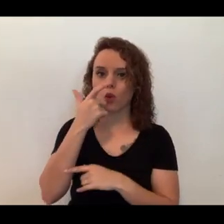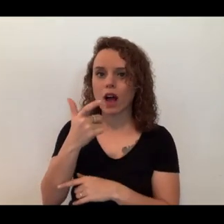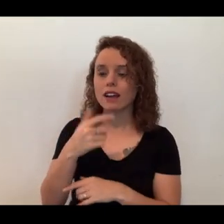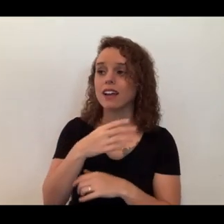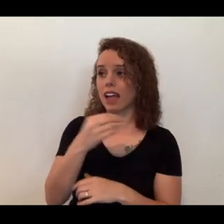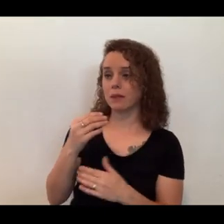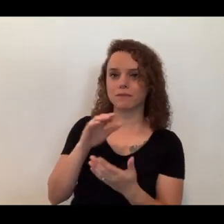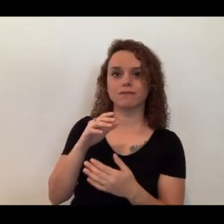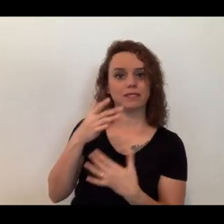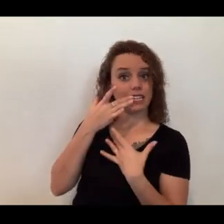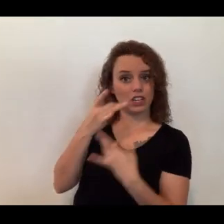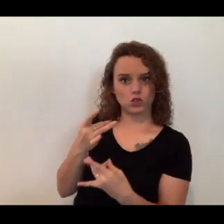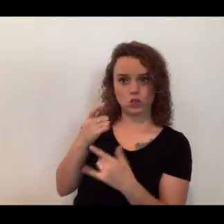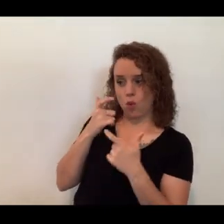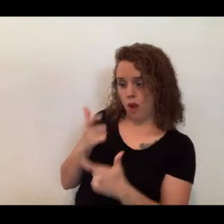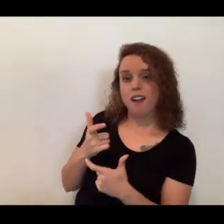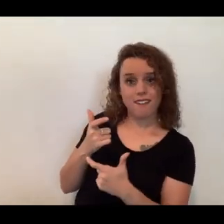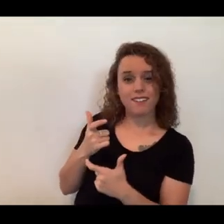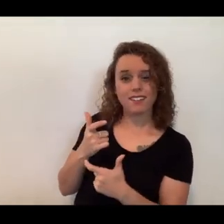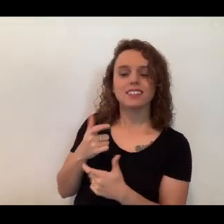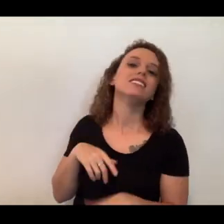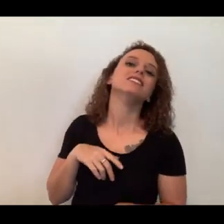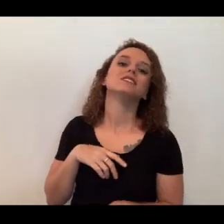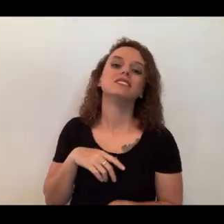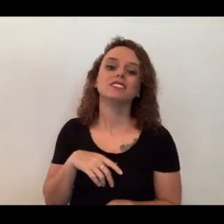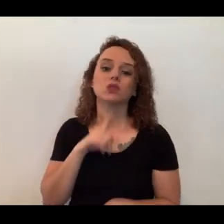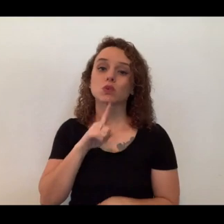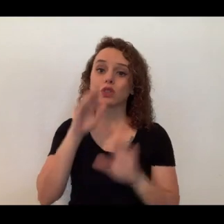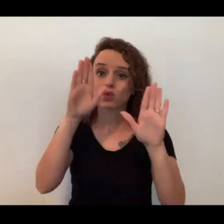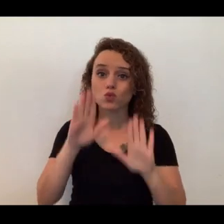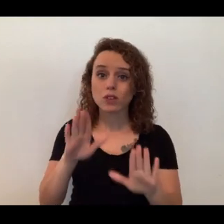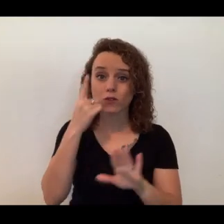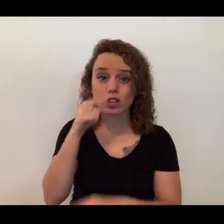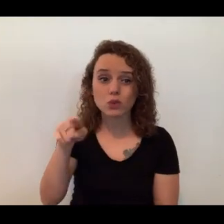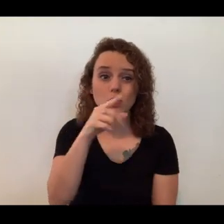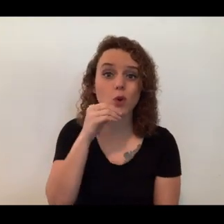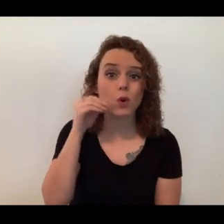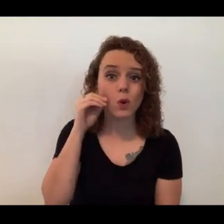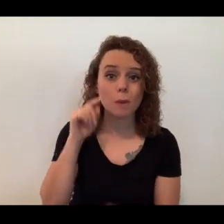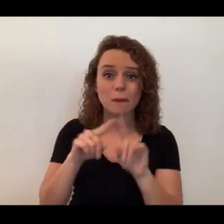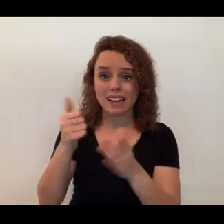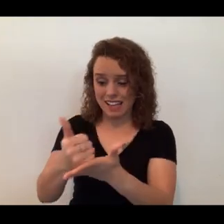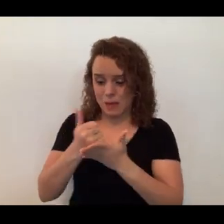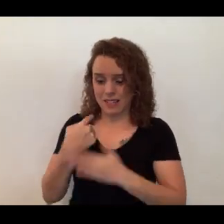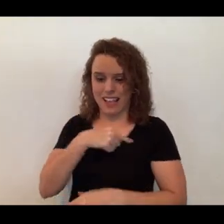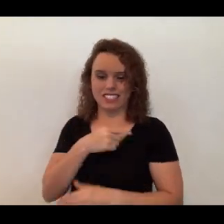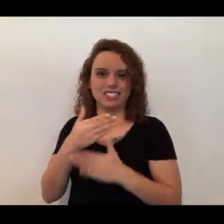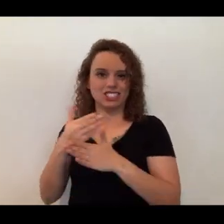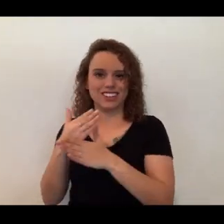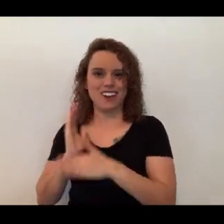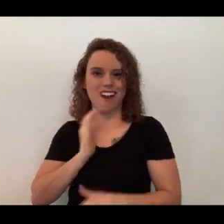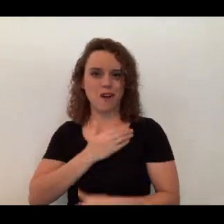because not only is it great for you guys at home, it helps us share our passions, and it allows for our